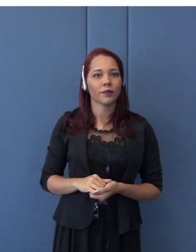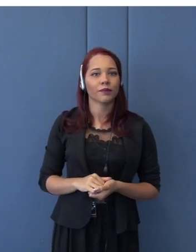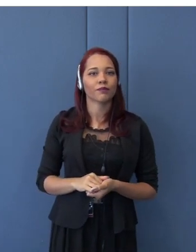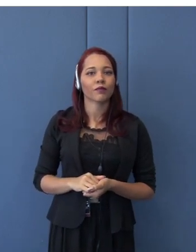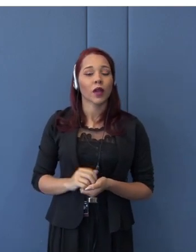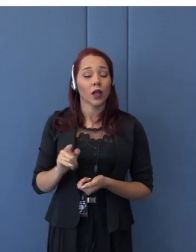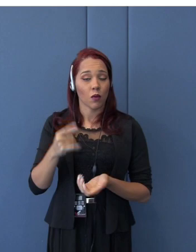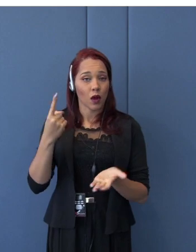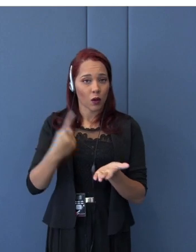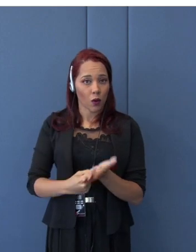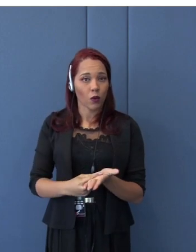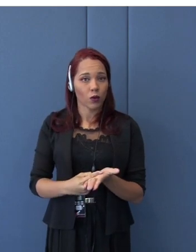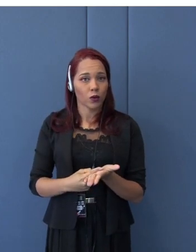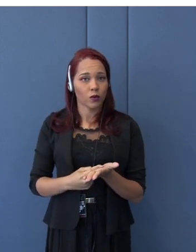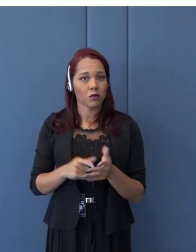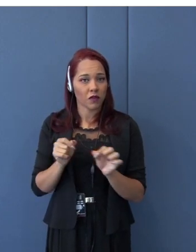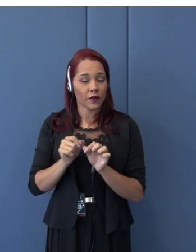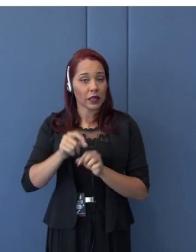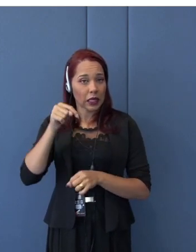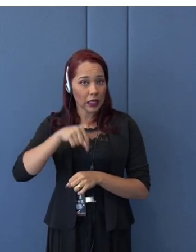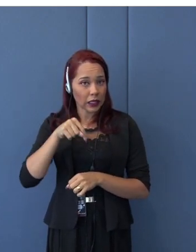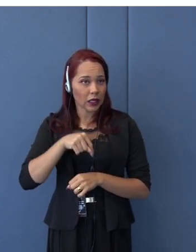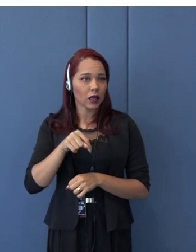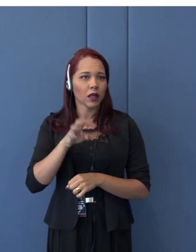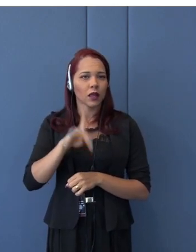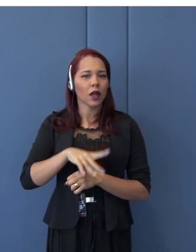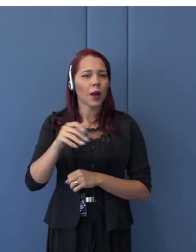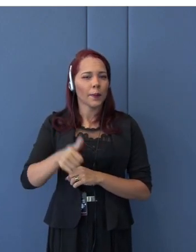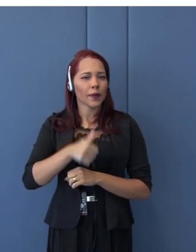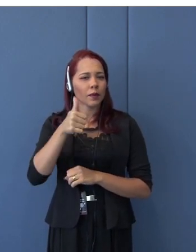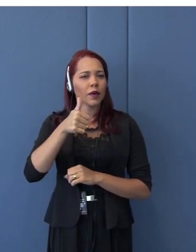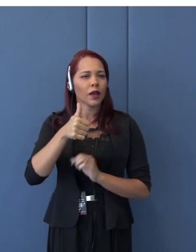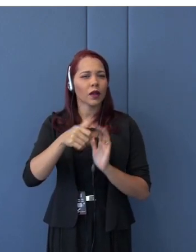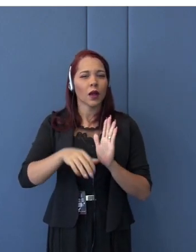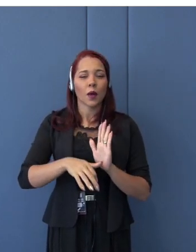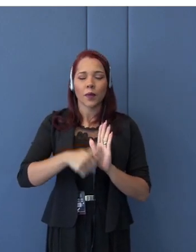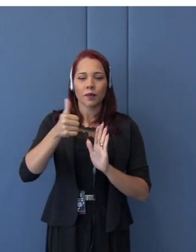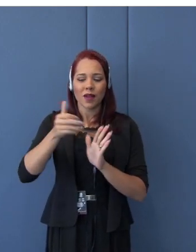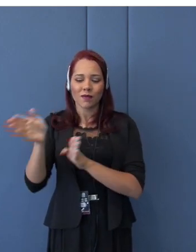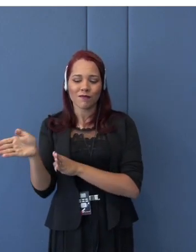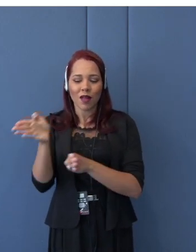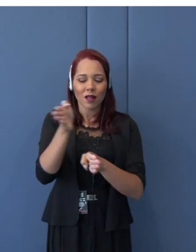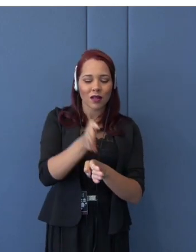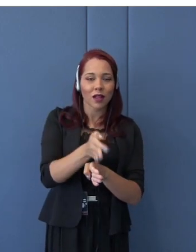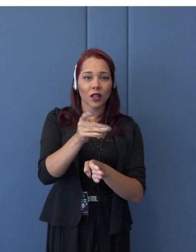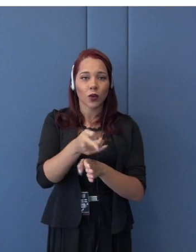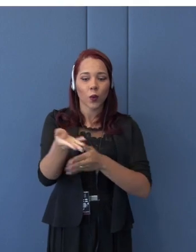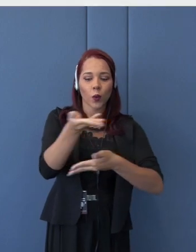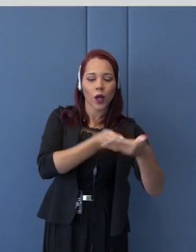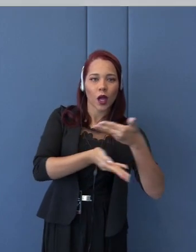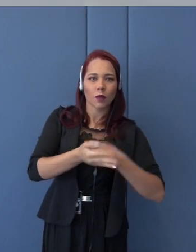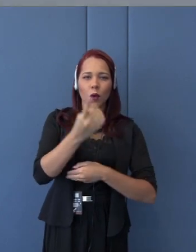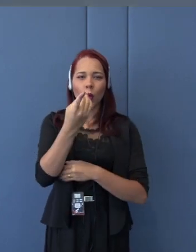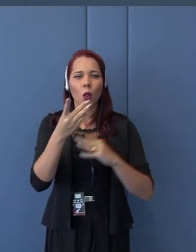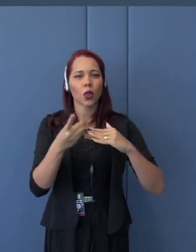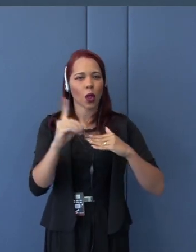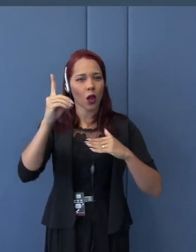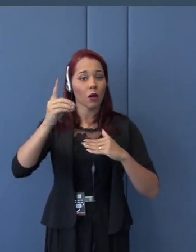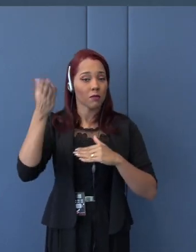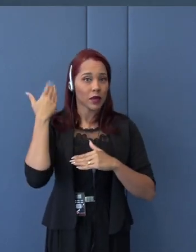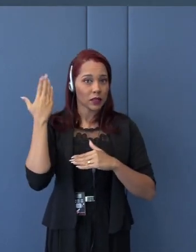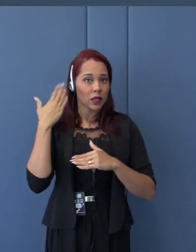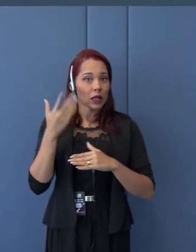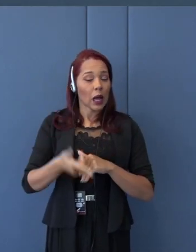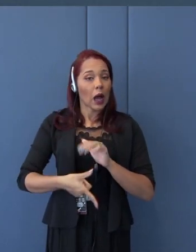exchange rate realignment. And one dollar before, prior to the Plaza Accord,